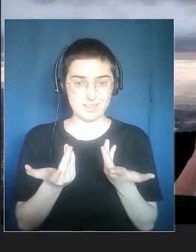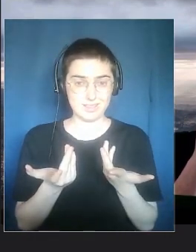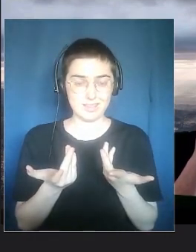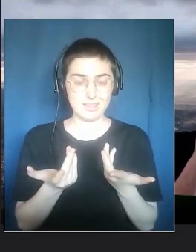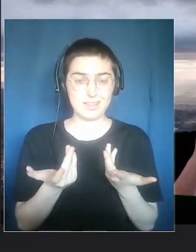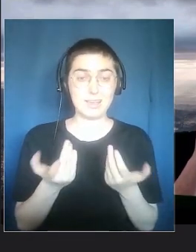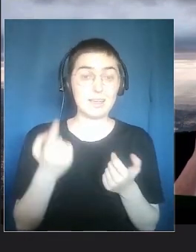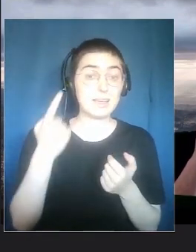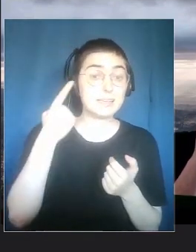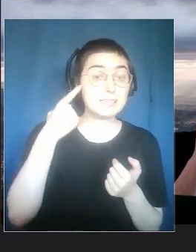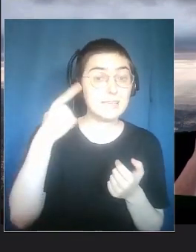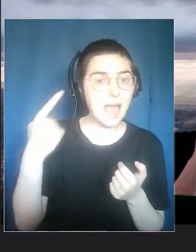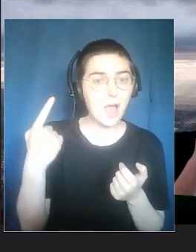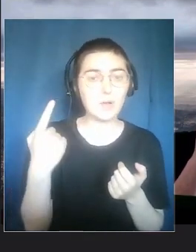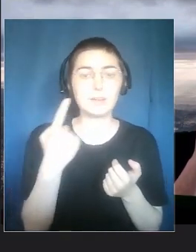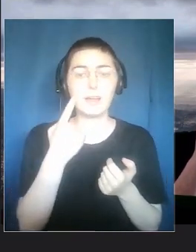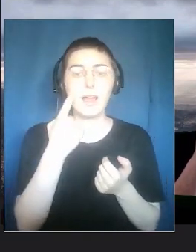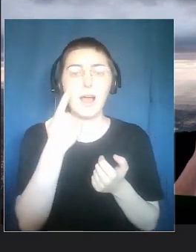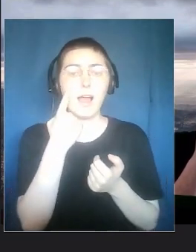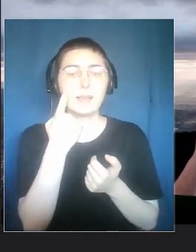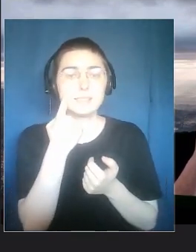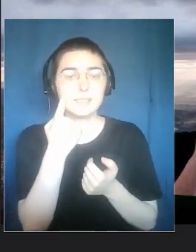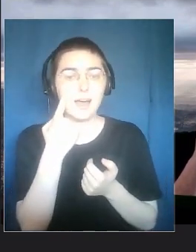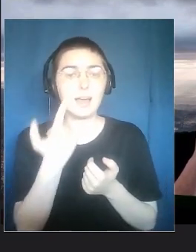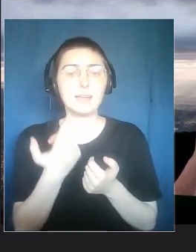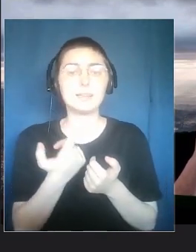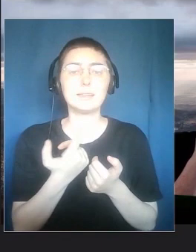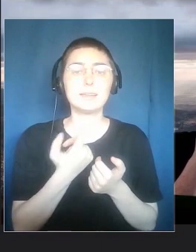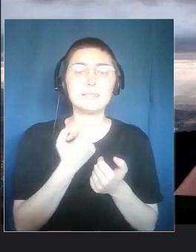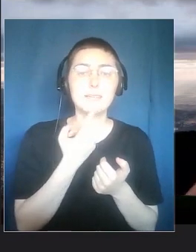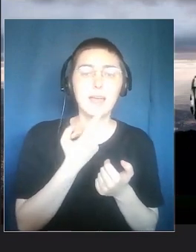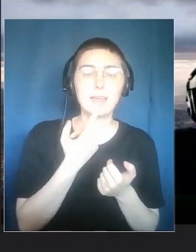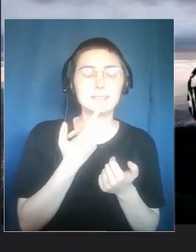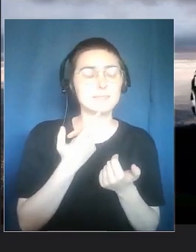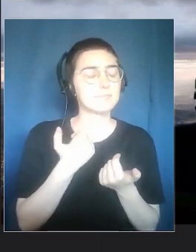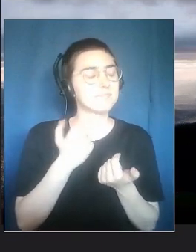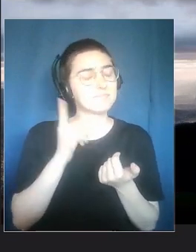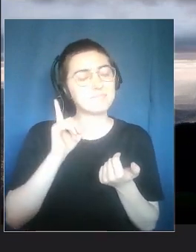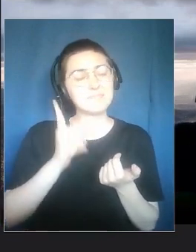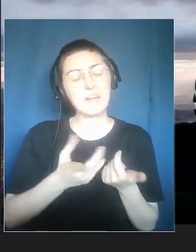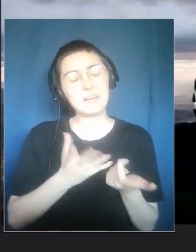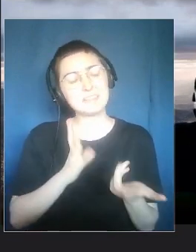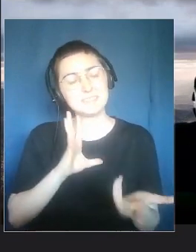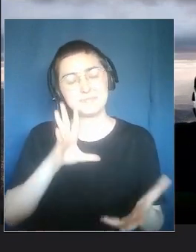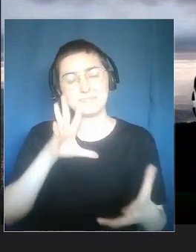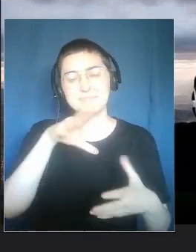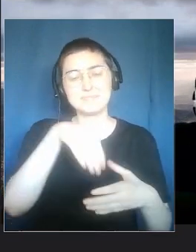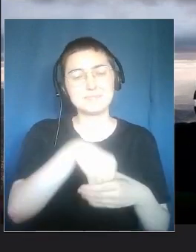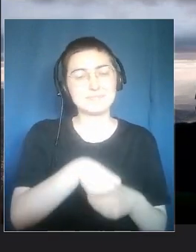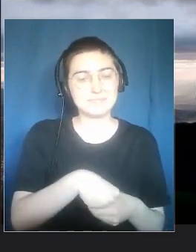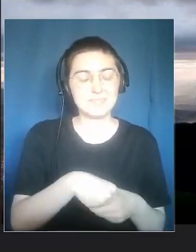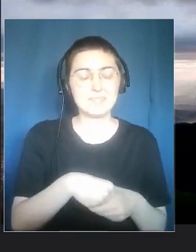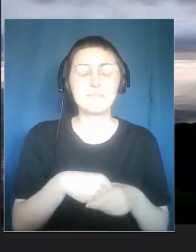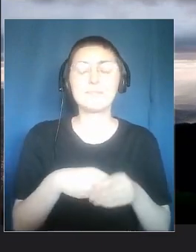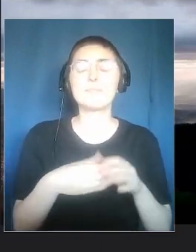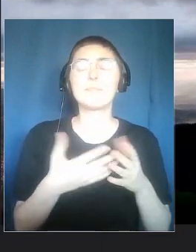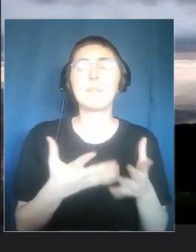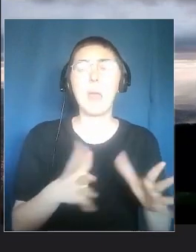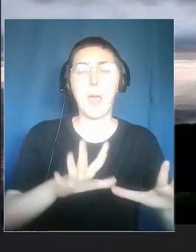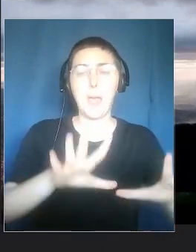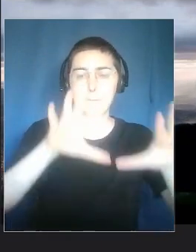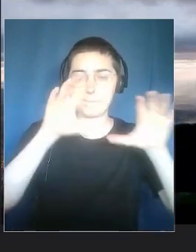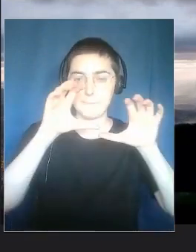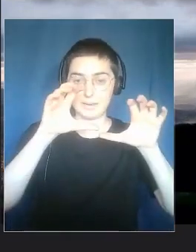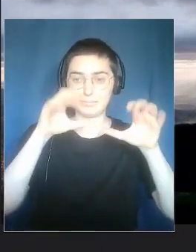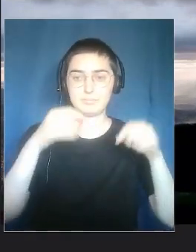aspect. Because if you don't involve truly the senses, you can't